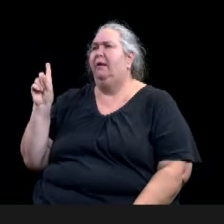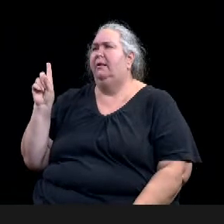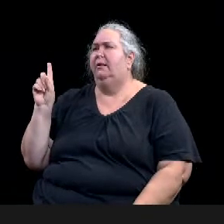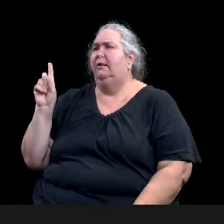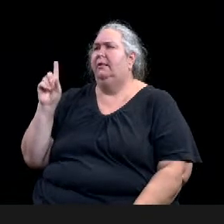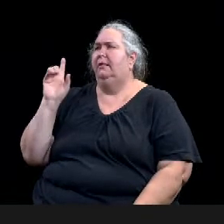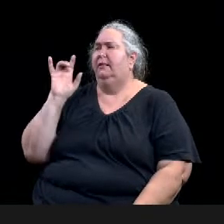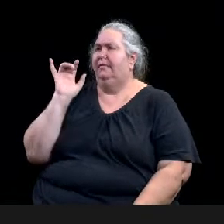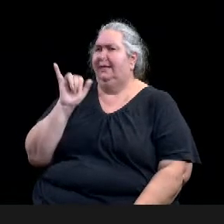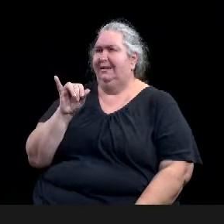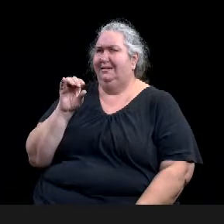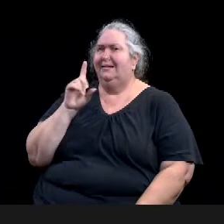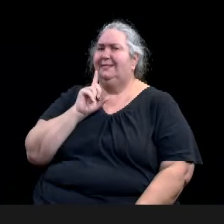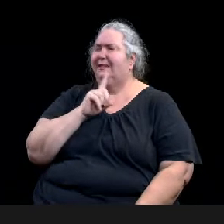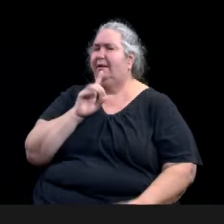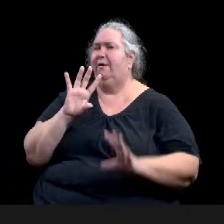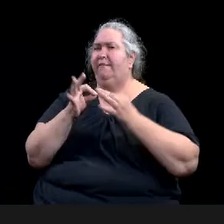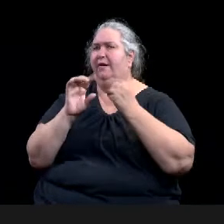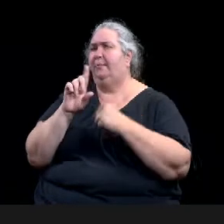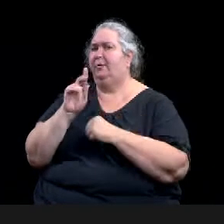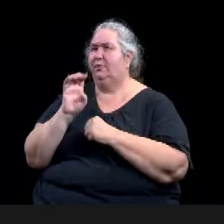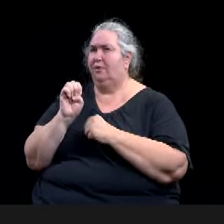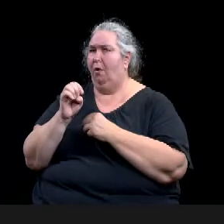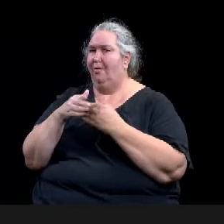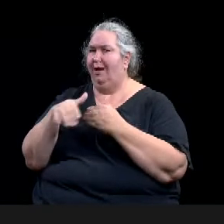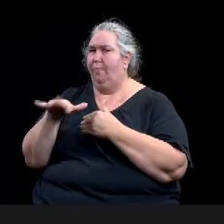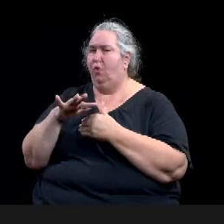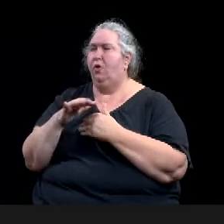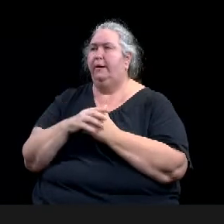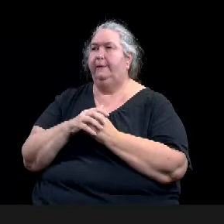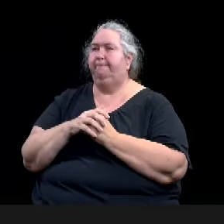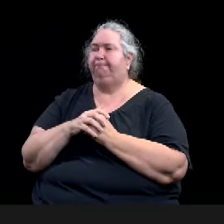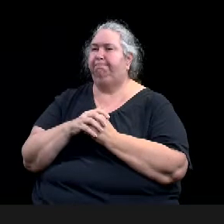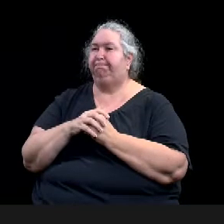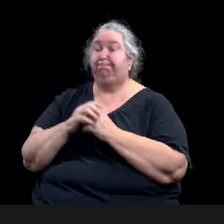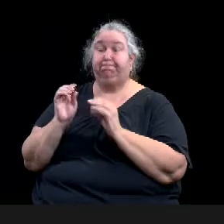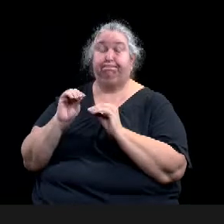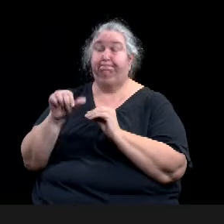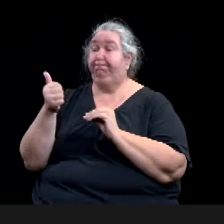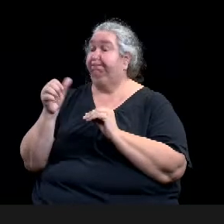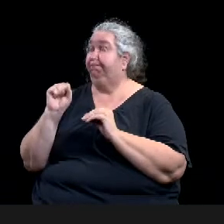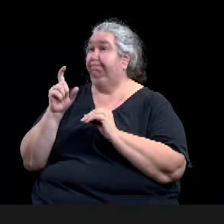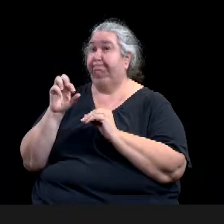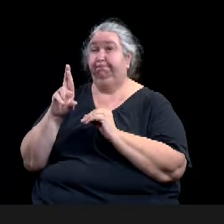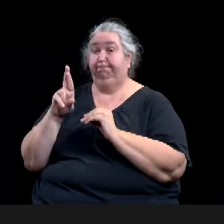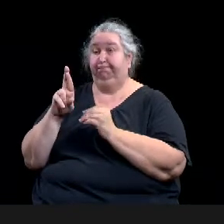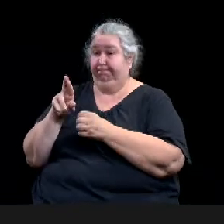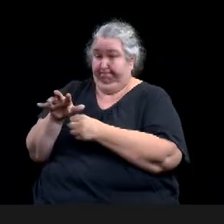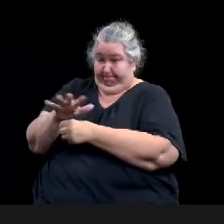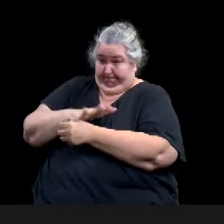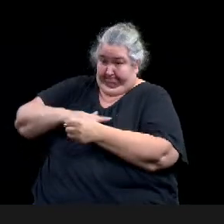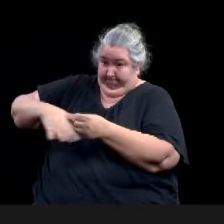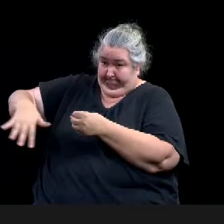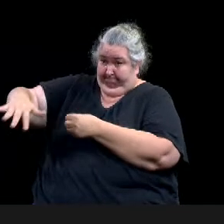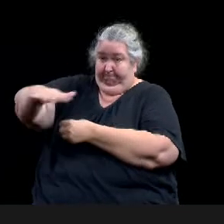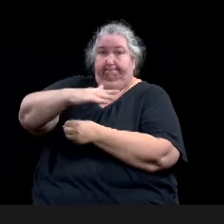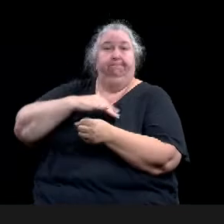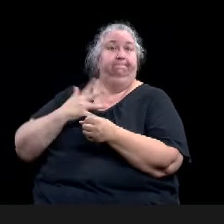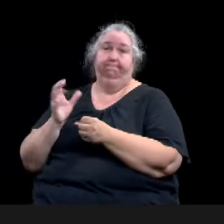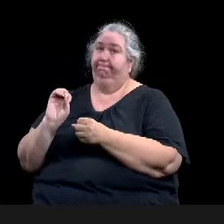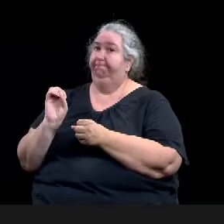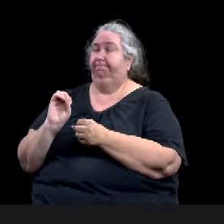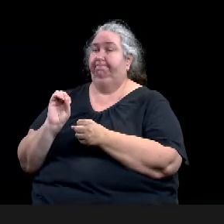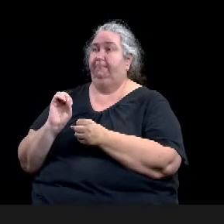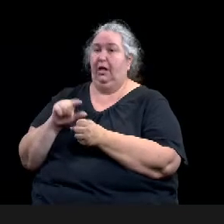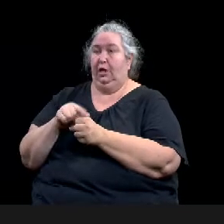the, in the vicinity of the property. Uh, again, another home that's been recently renovated. Um, no opposition on